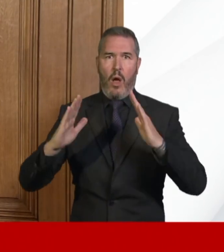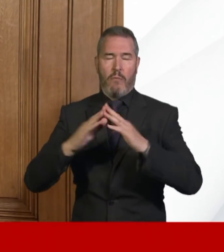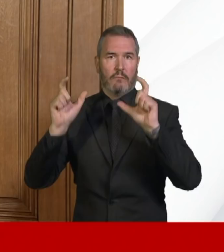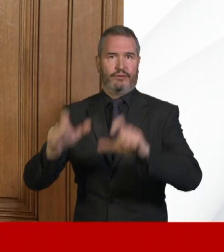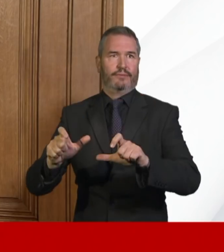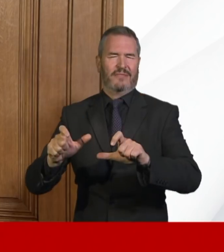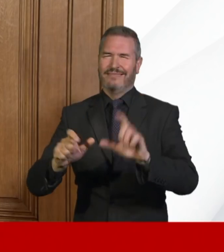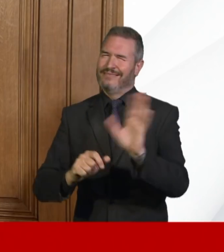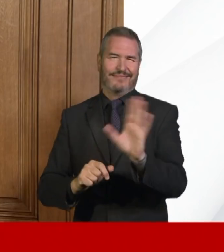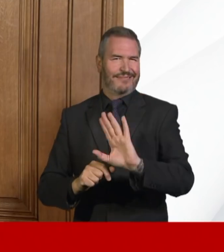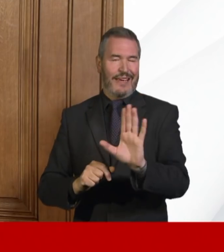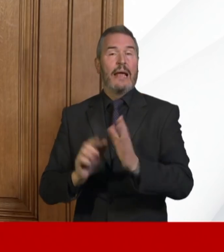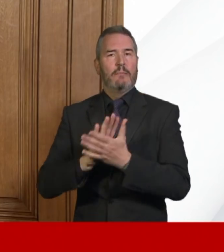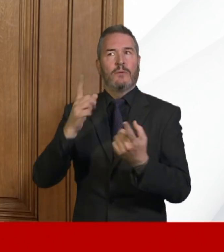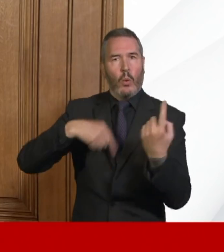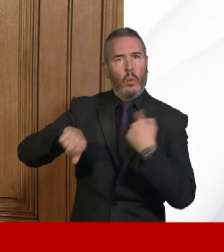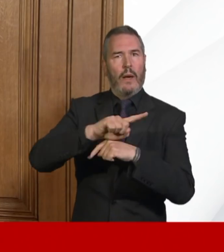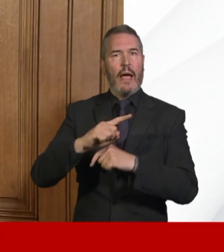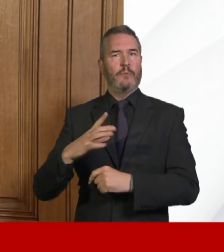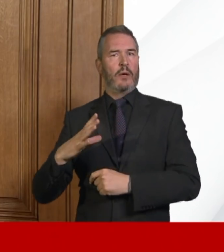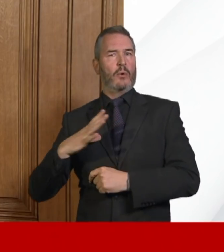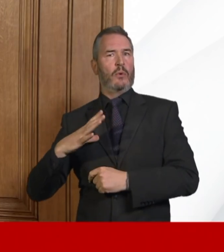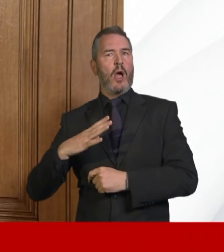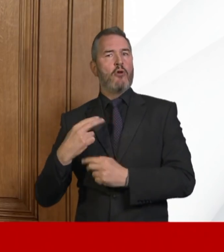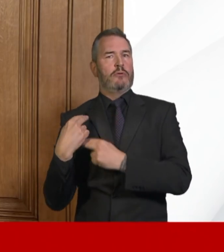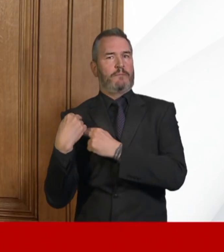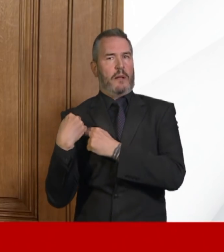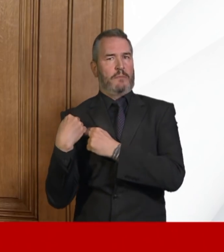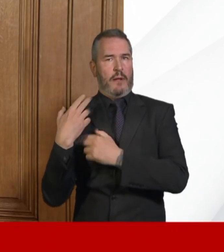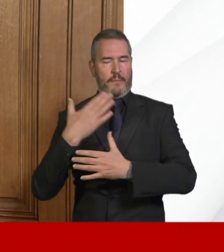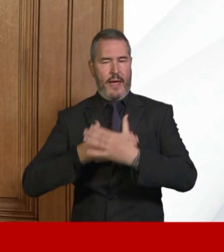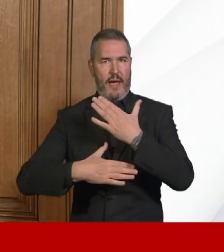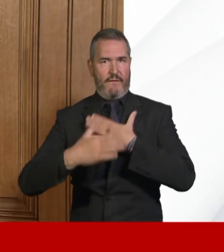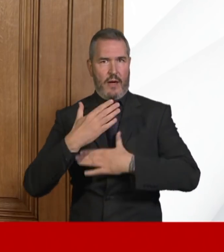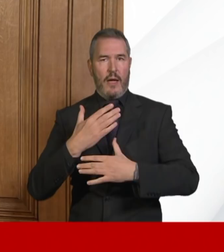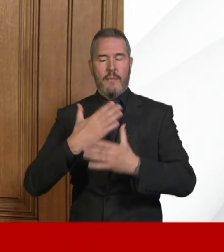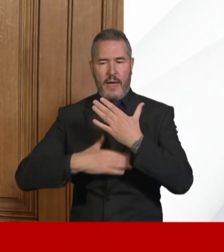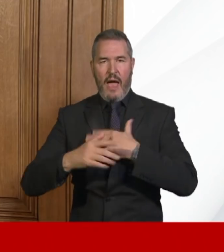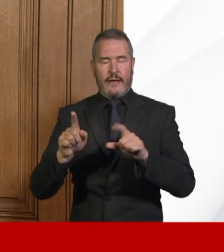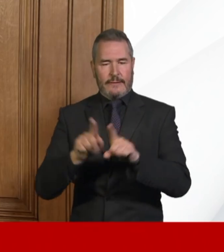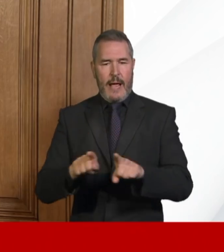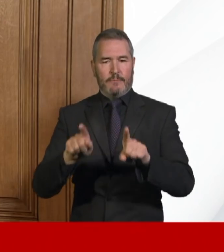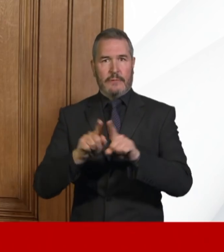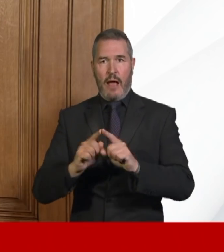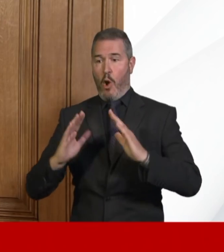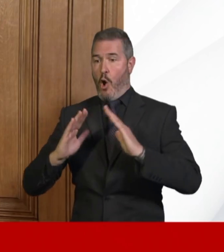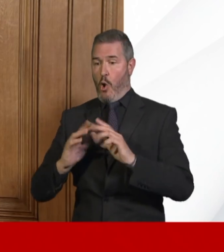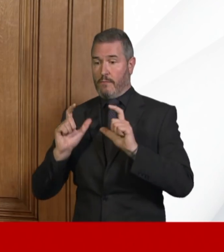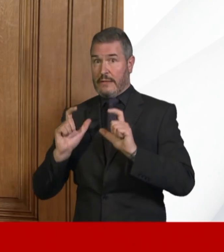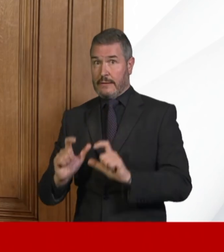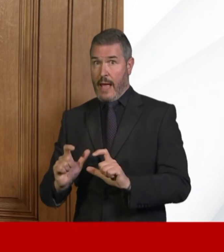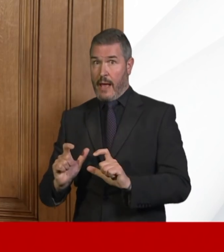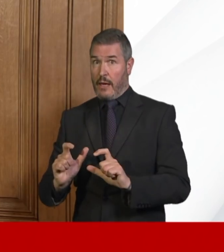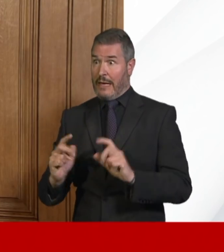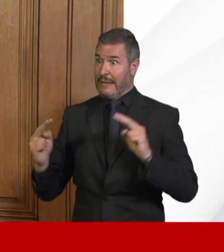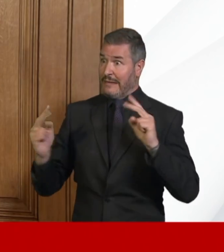But it means that as a nation, we have to be really, really responsible and keep doing what we're all doing until we're sure that we